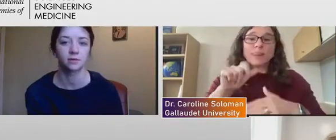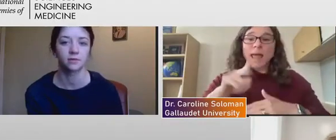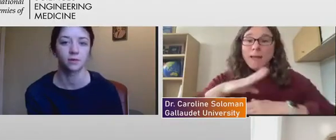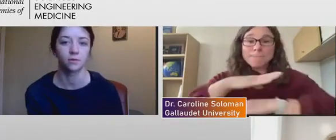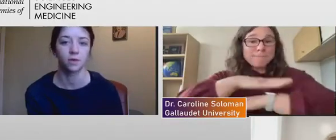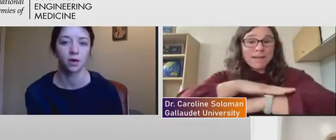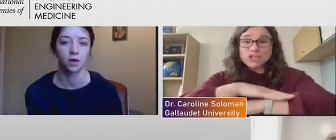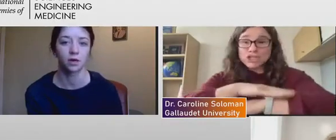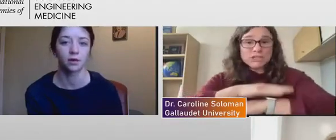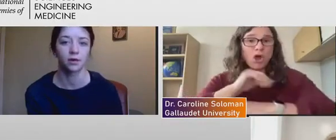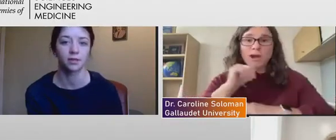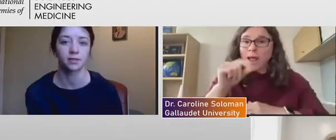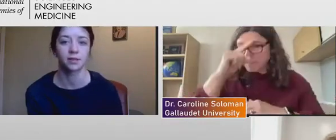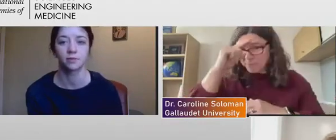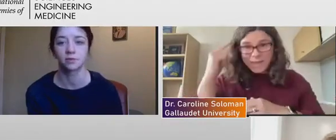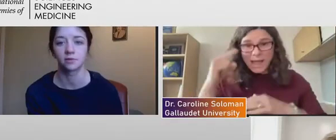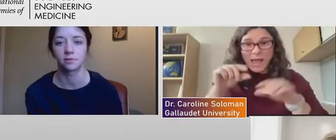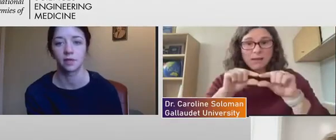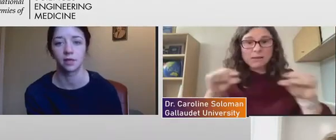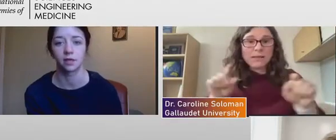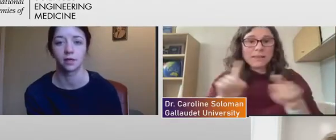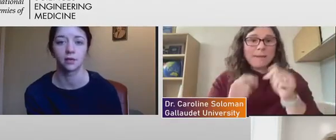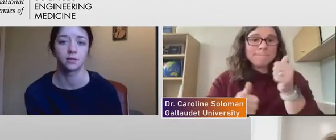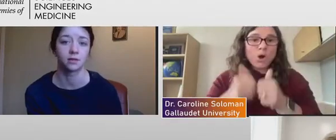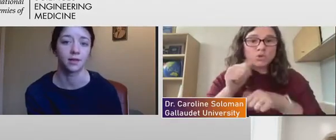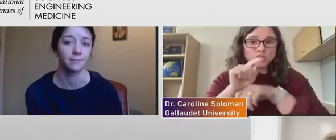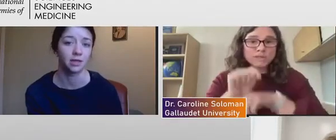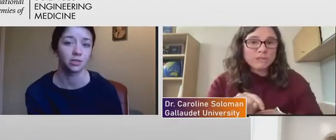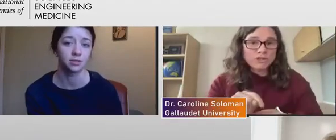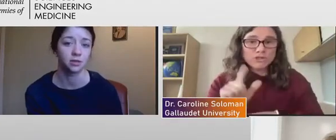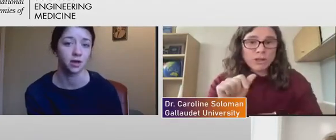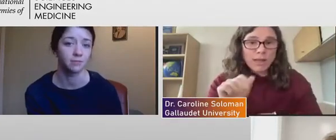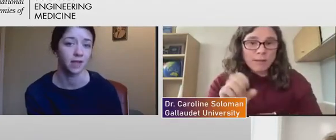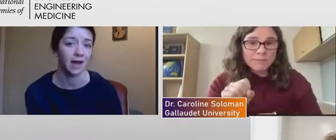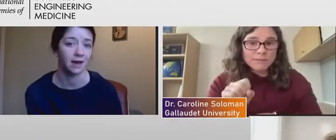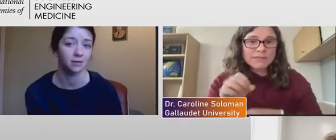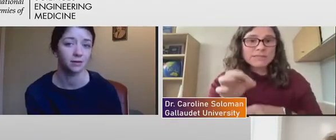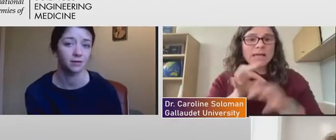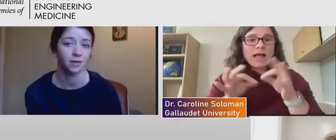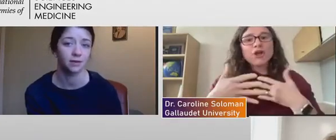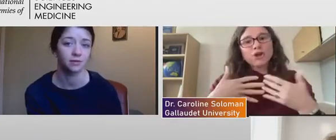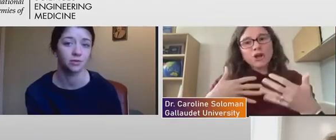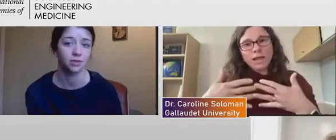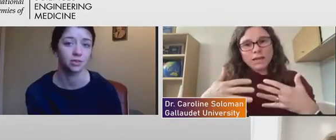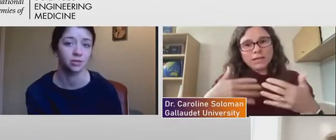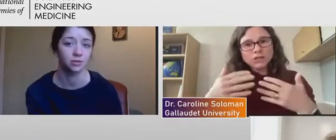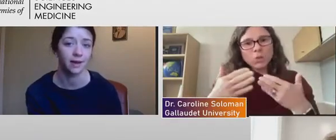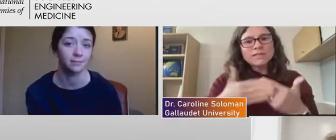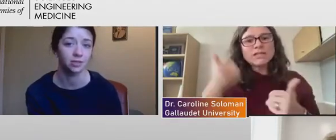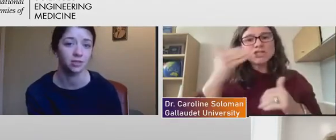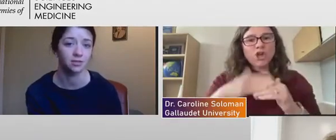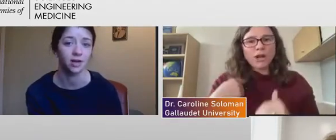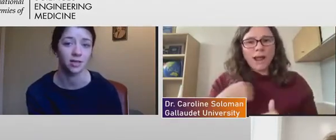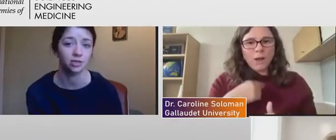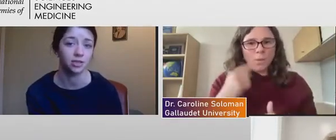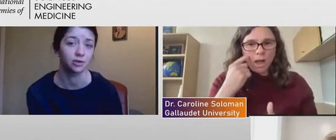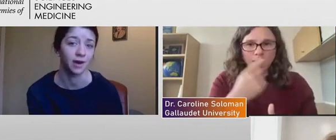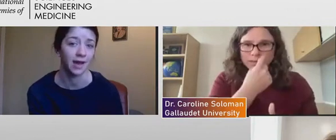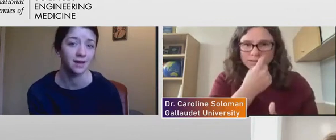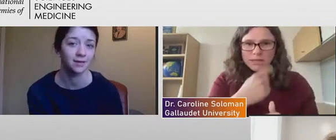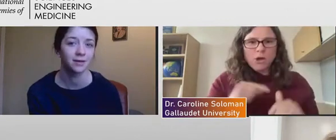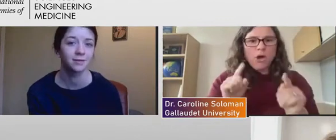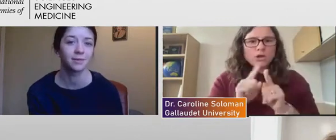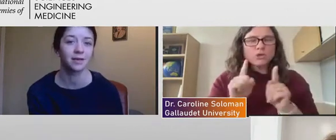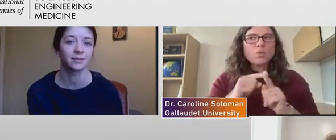results of our work, examples being the lab benches are not black, like traditional lab benches. They're actually